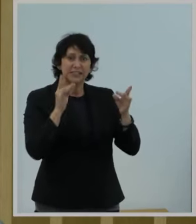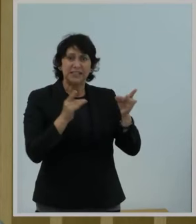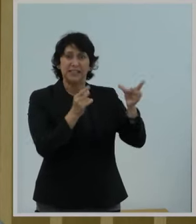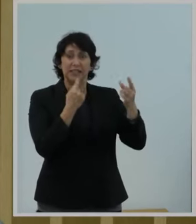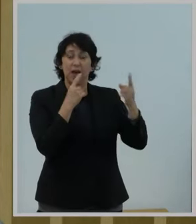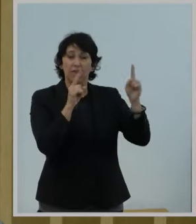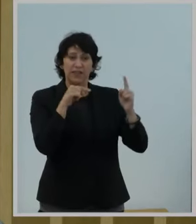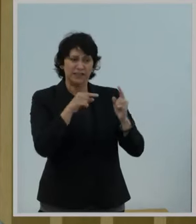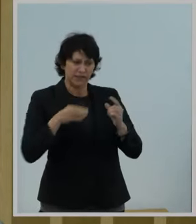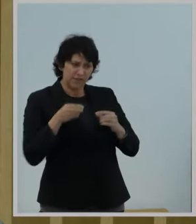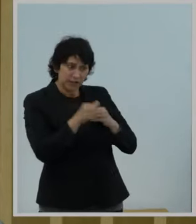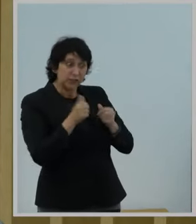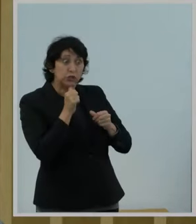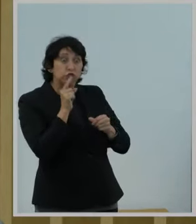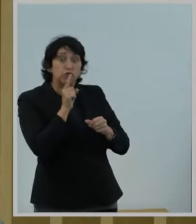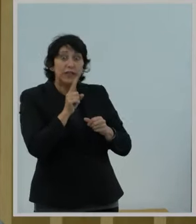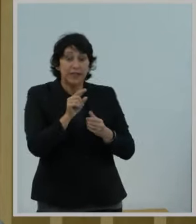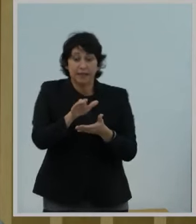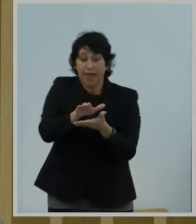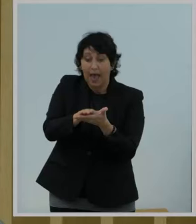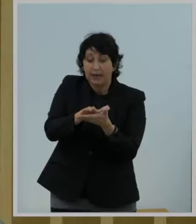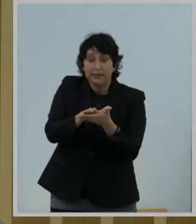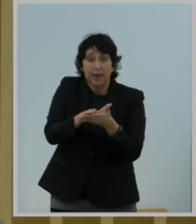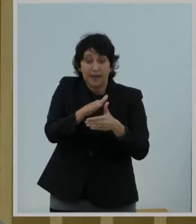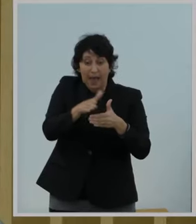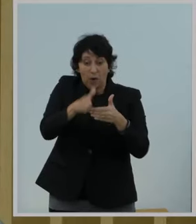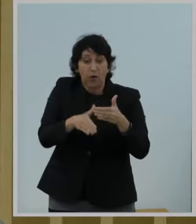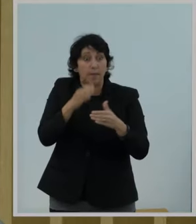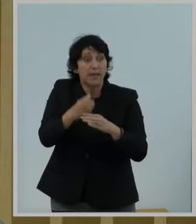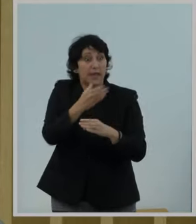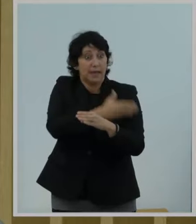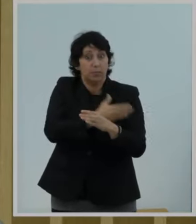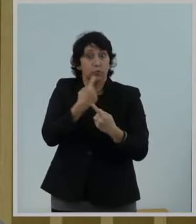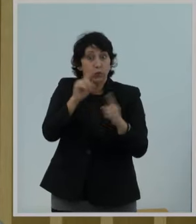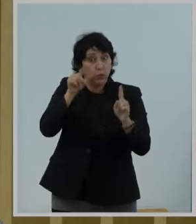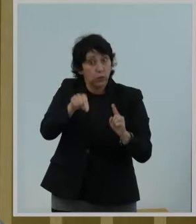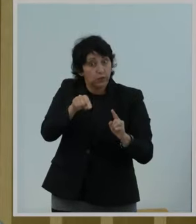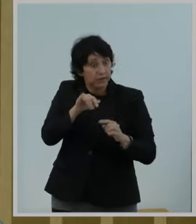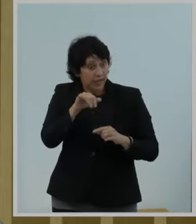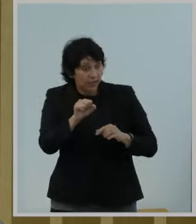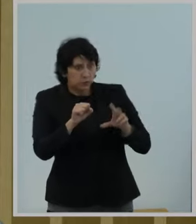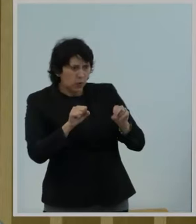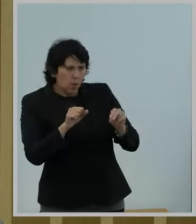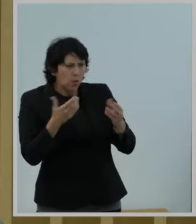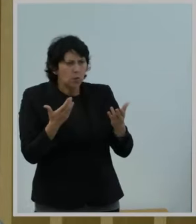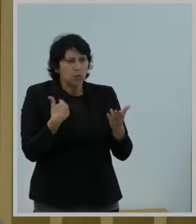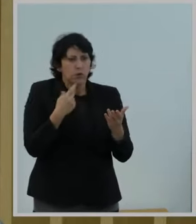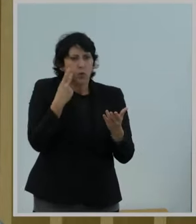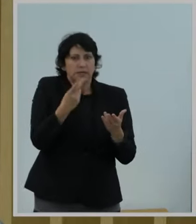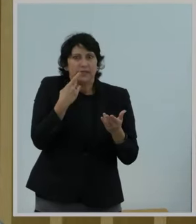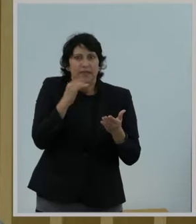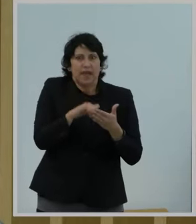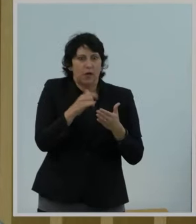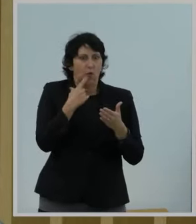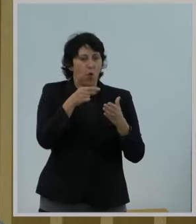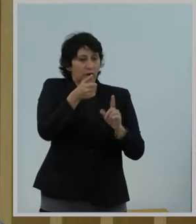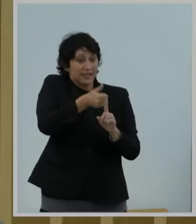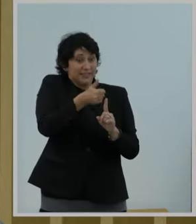terms of improved academic outcomes or that recommend ways that the initiative itself could be improved.